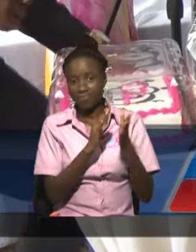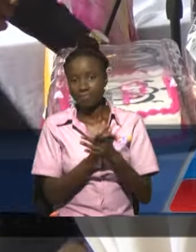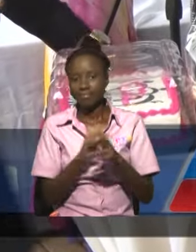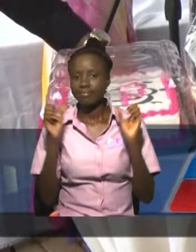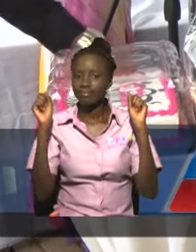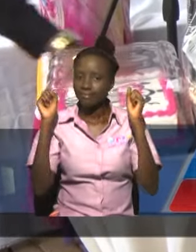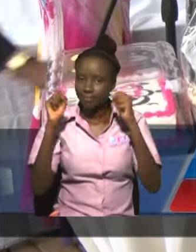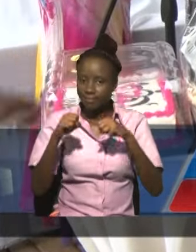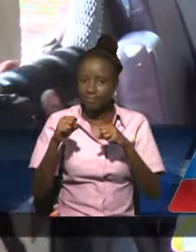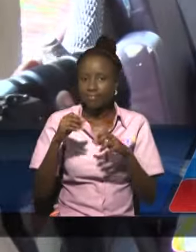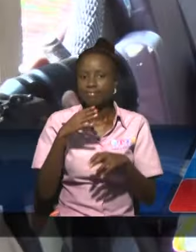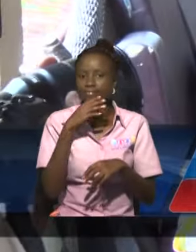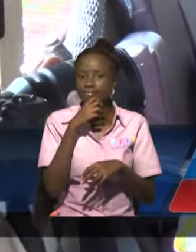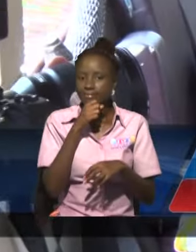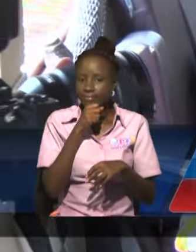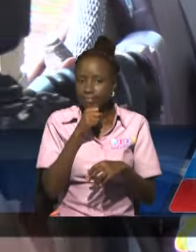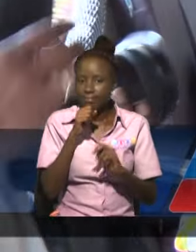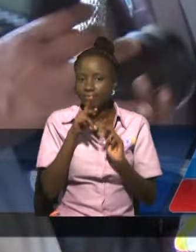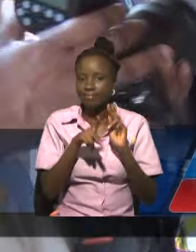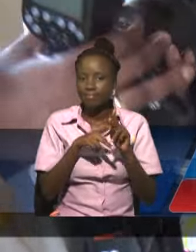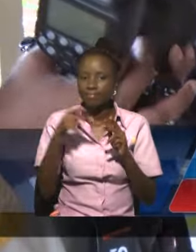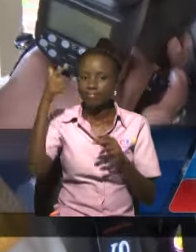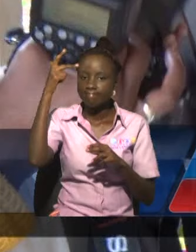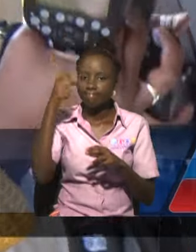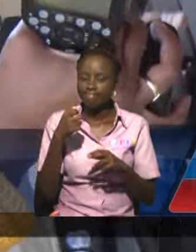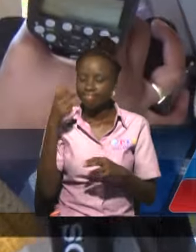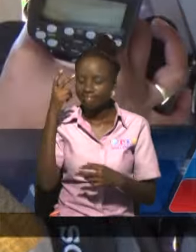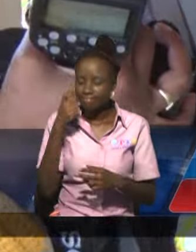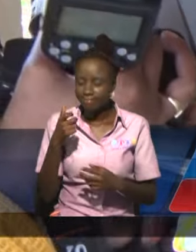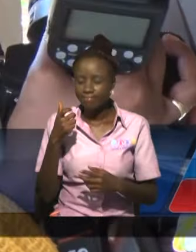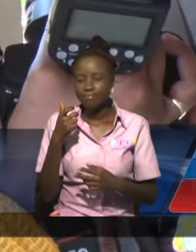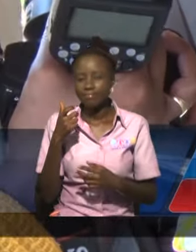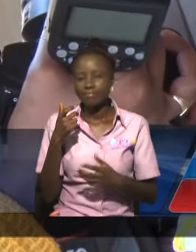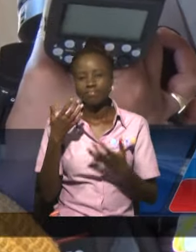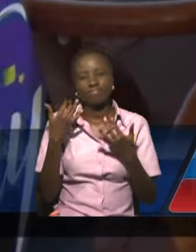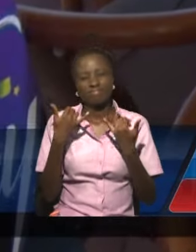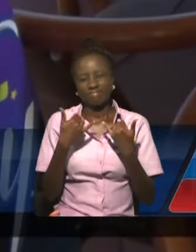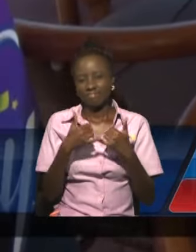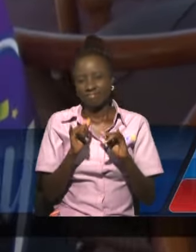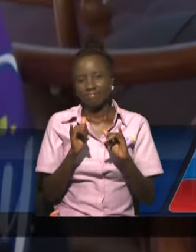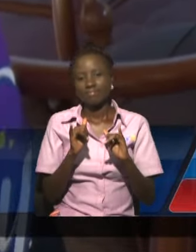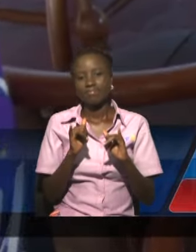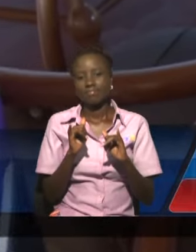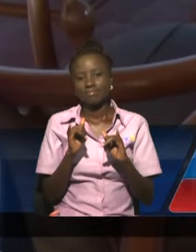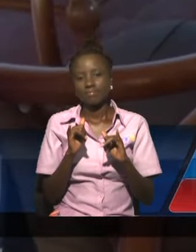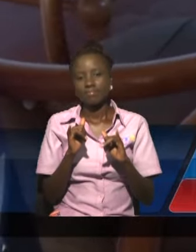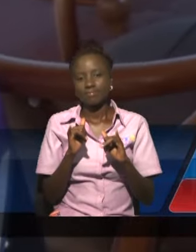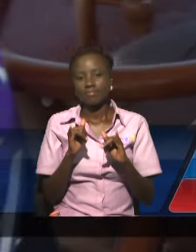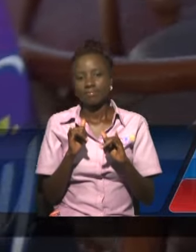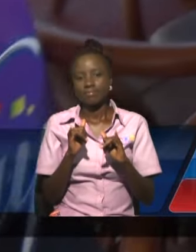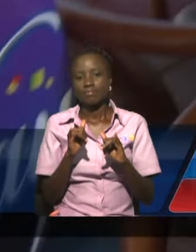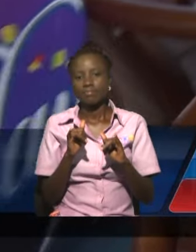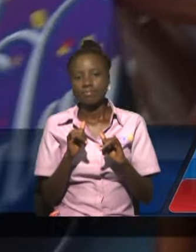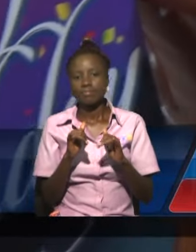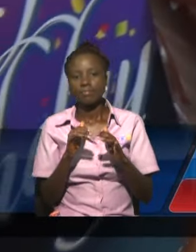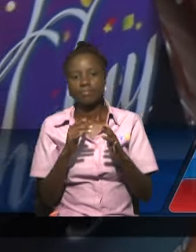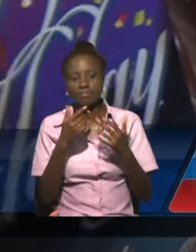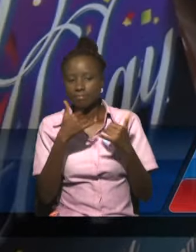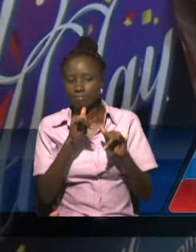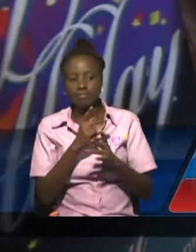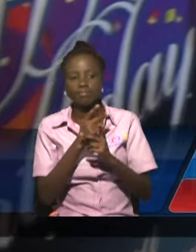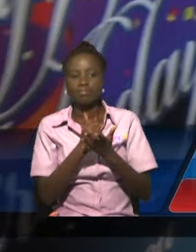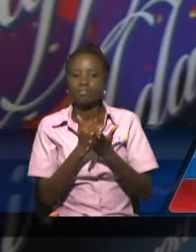even with the senior citizens' pension grants, the elderly in society are still recognized under the ministry's National Centenarian